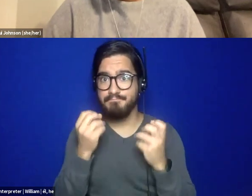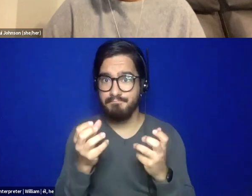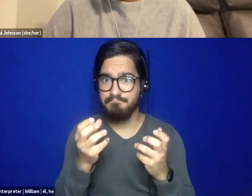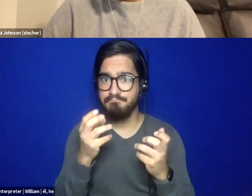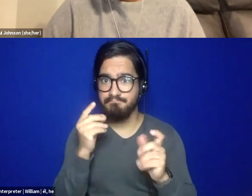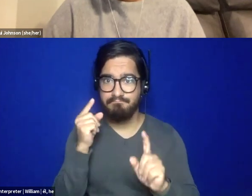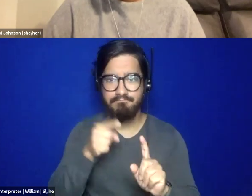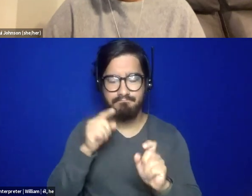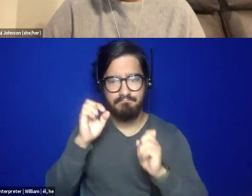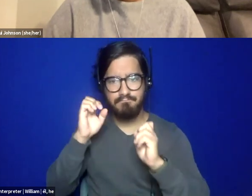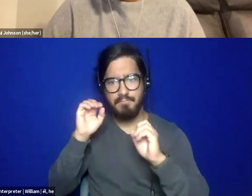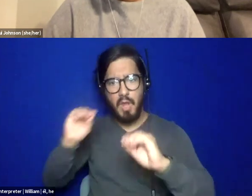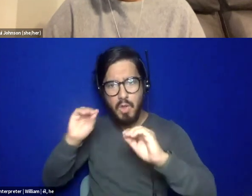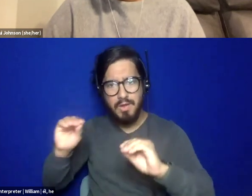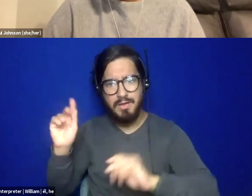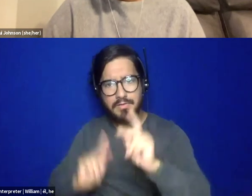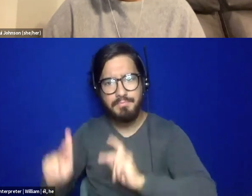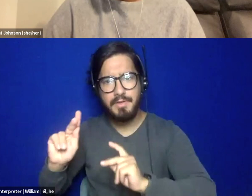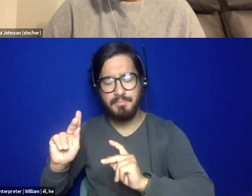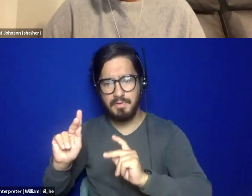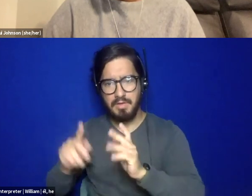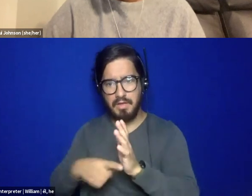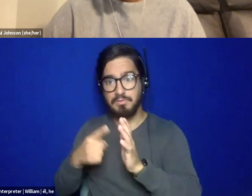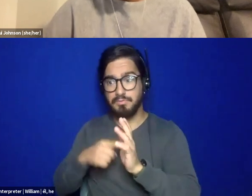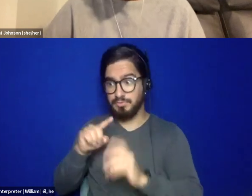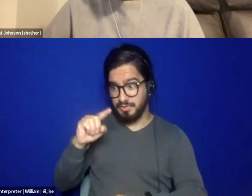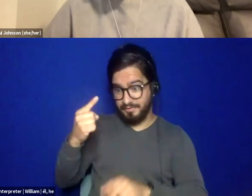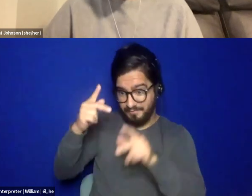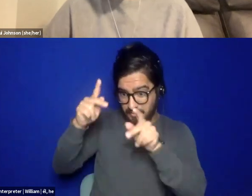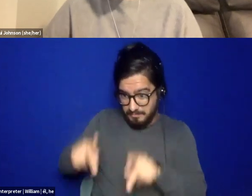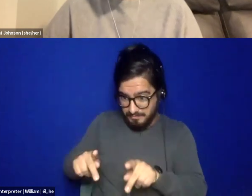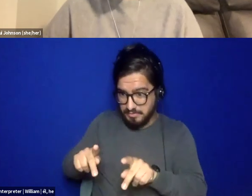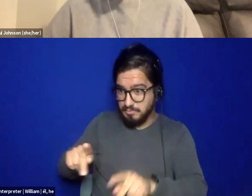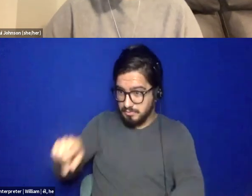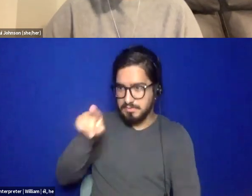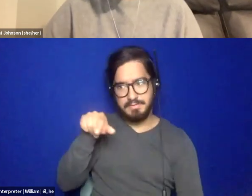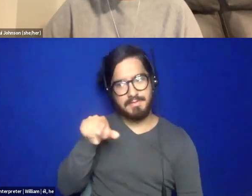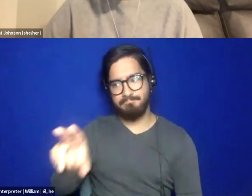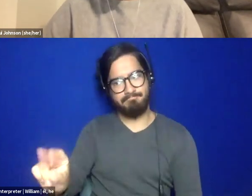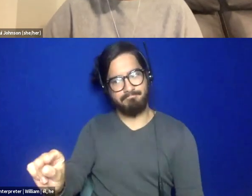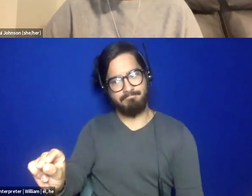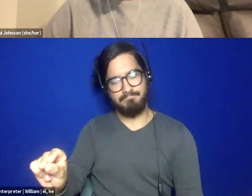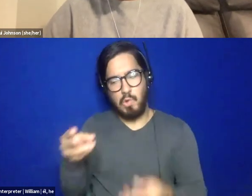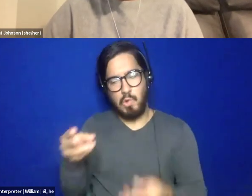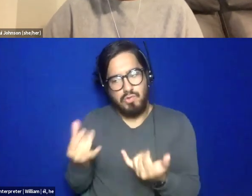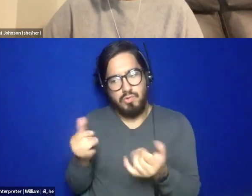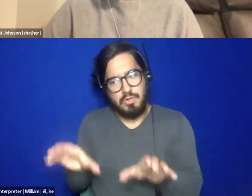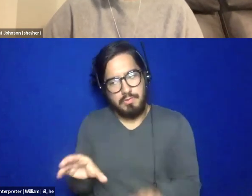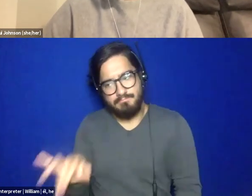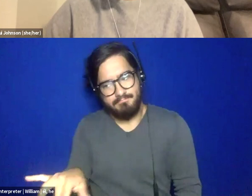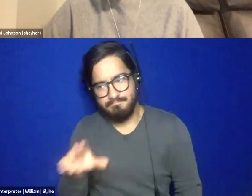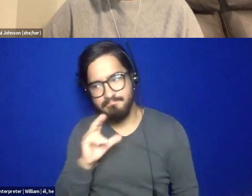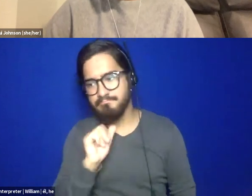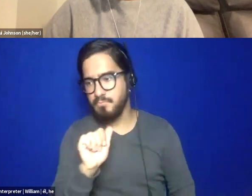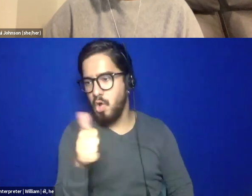a lot of it is being that first person that somebody else hears resisting and saying, no, this is not what we're going to do today. No, there are other